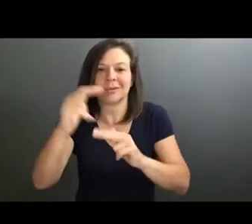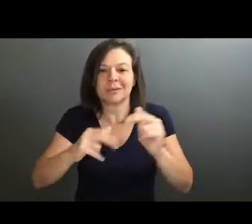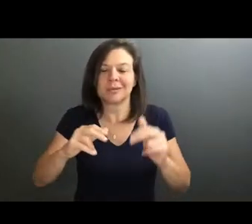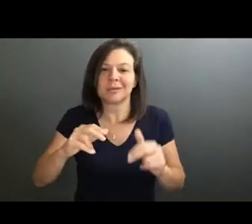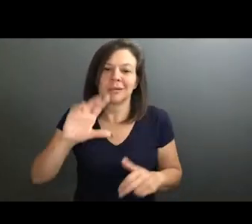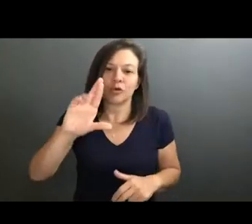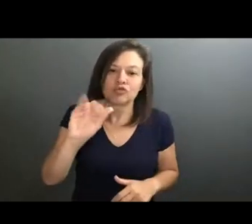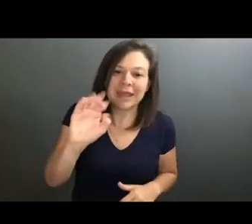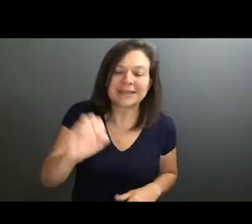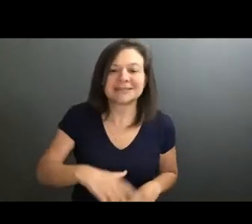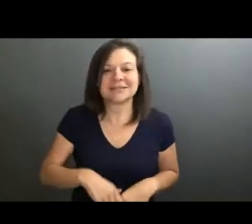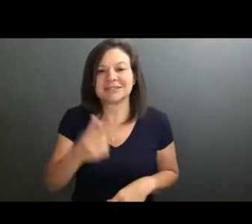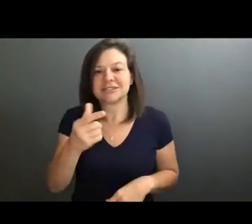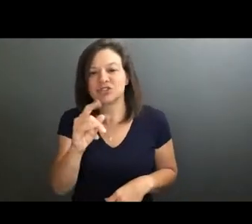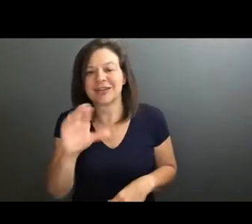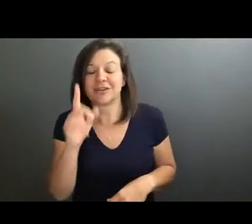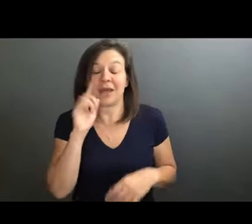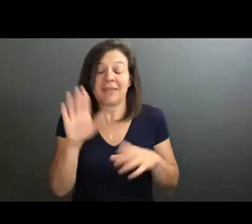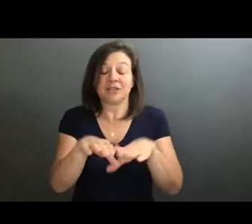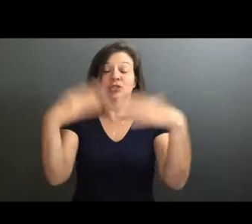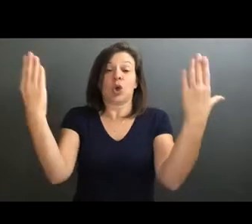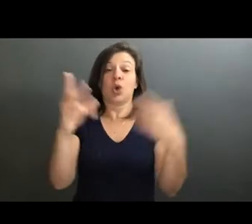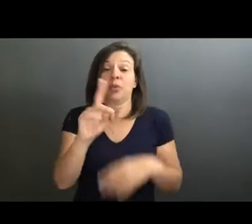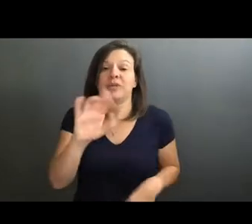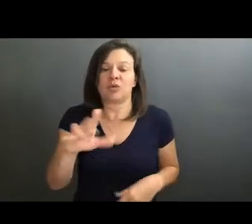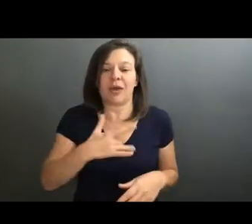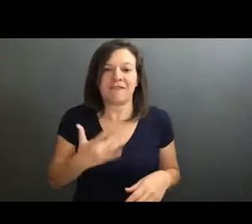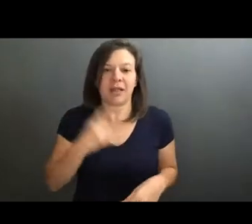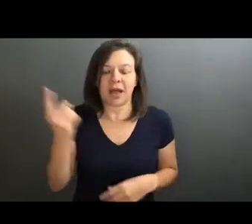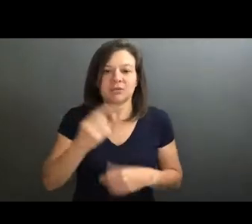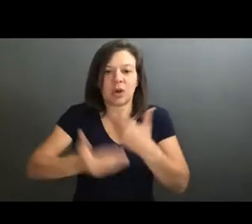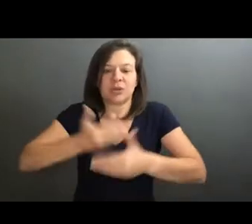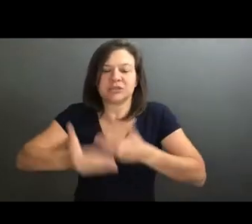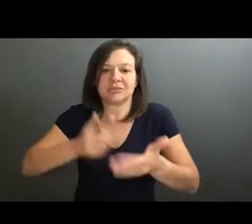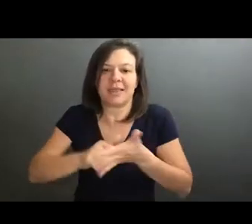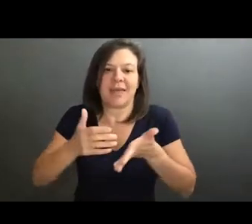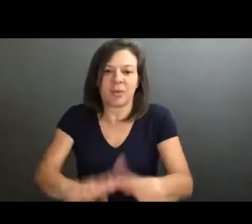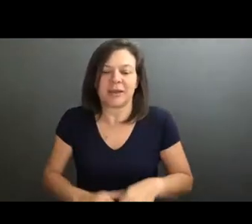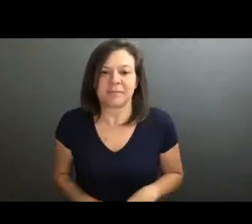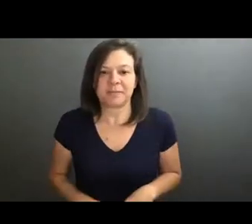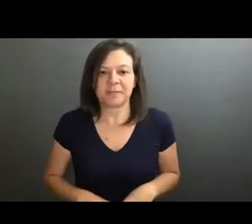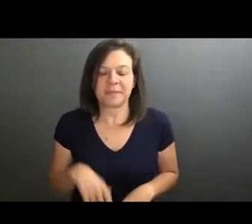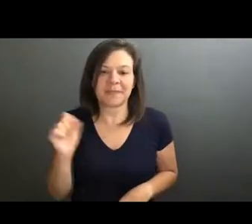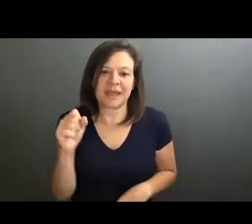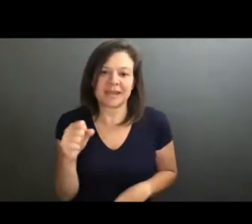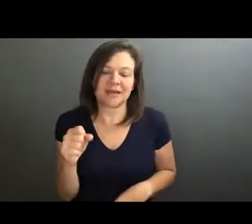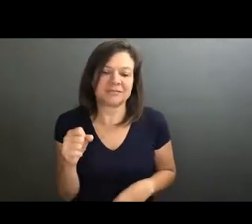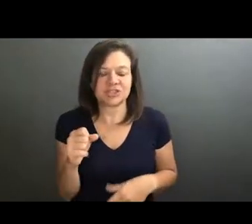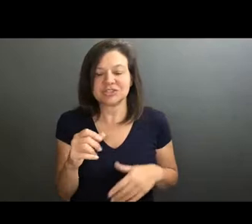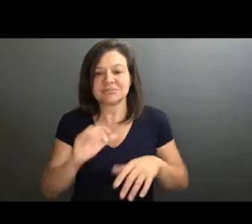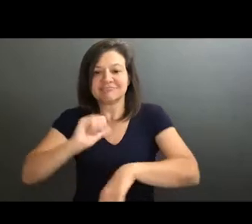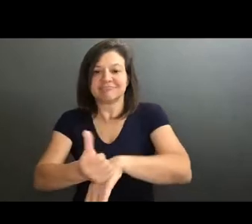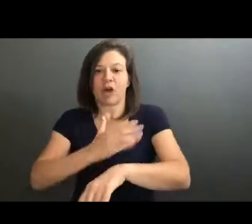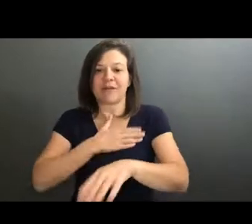gender, which just like, kind of just opened the door, if you will, like, I feel like I was always heading that direction. And, and yeah, and just kind of set me on this path